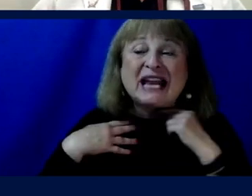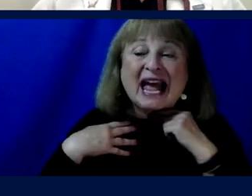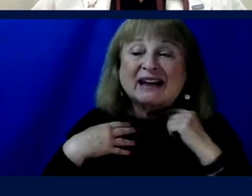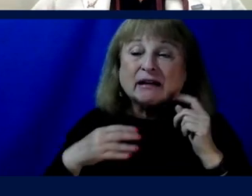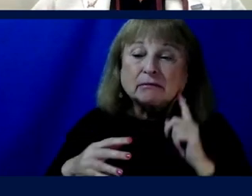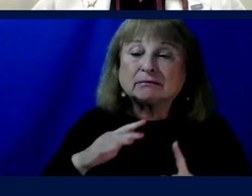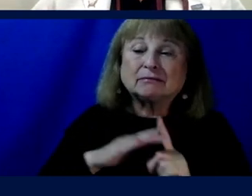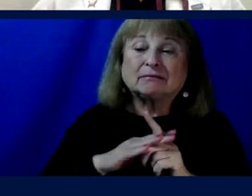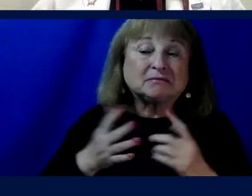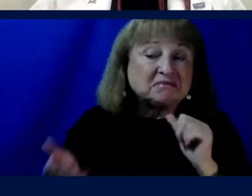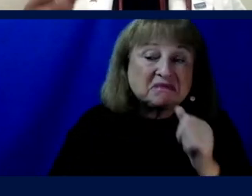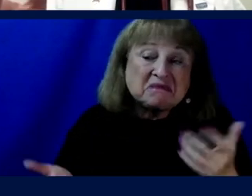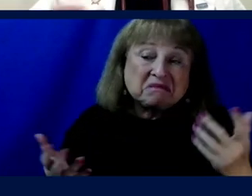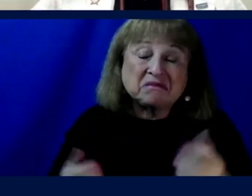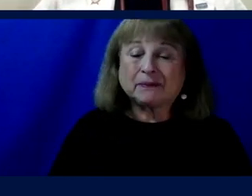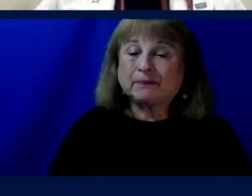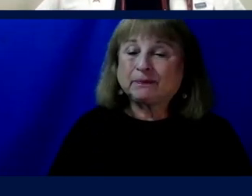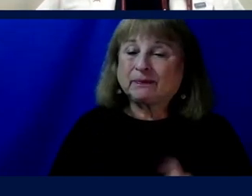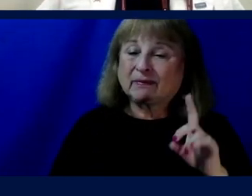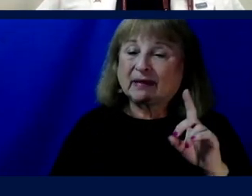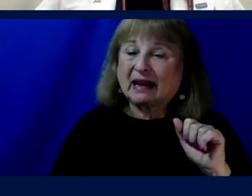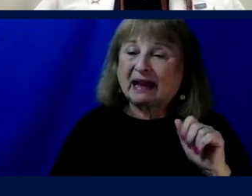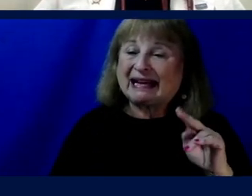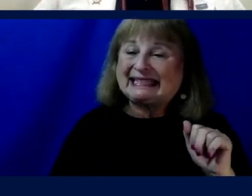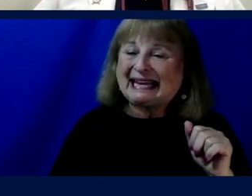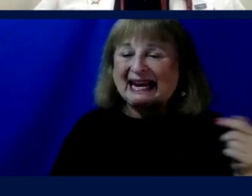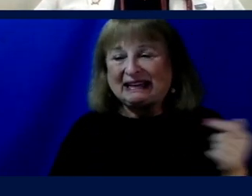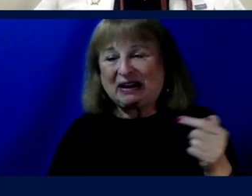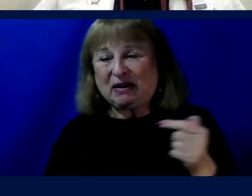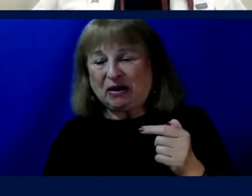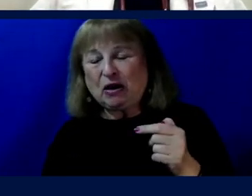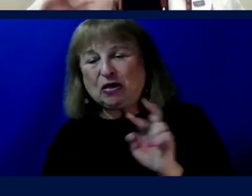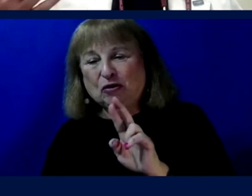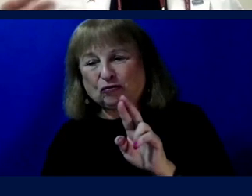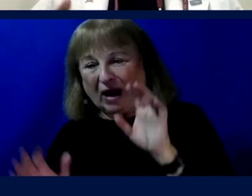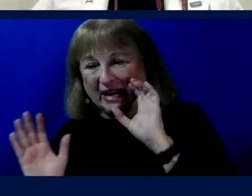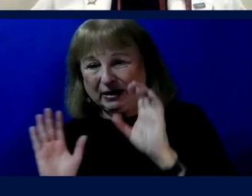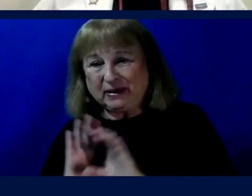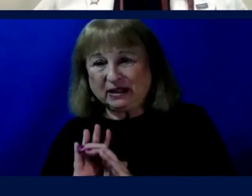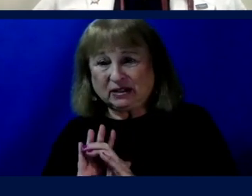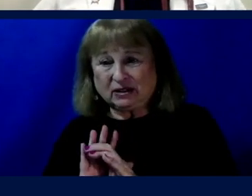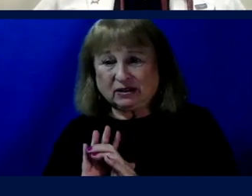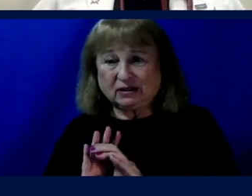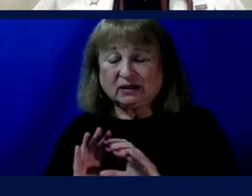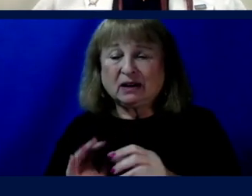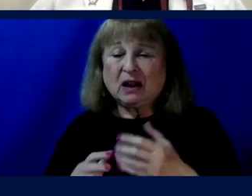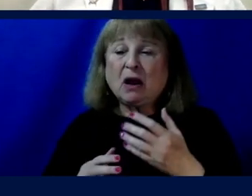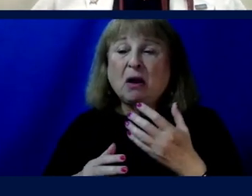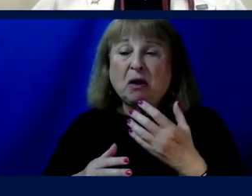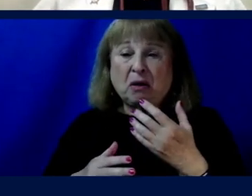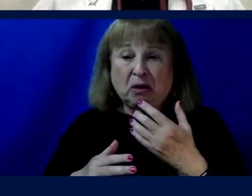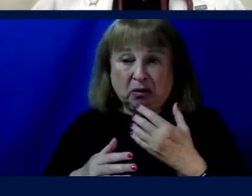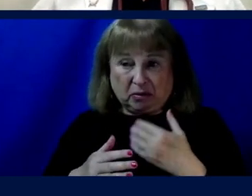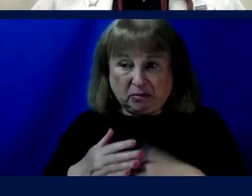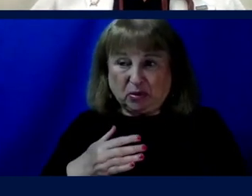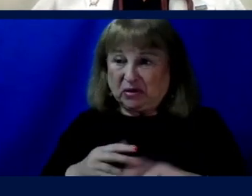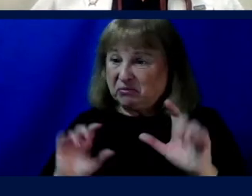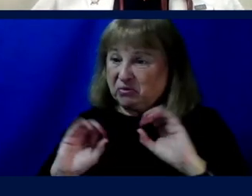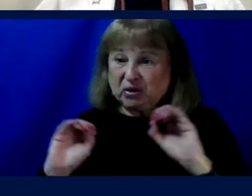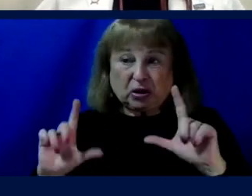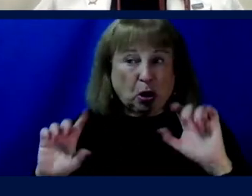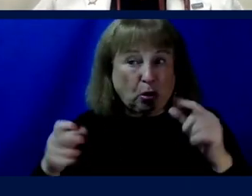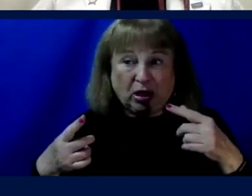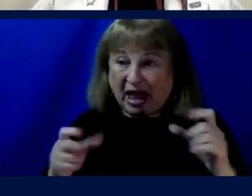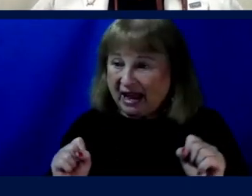a couple of astronauts. Dana, who's featured all the way on the right, was again, congenital amputee. She's not going to